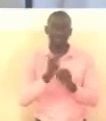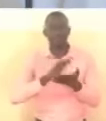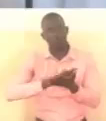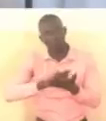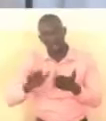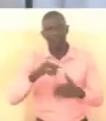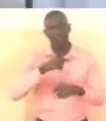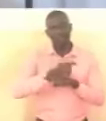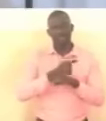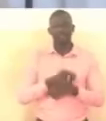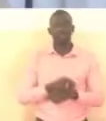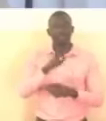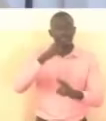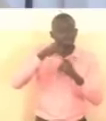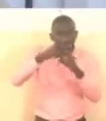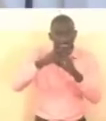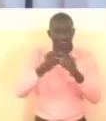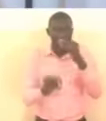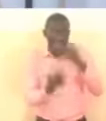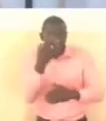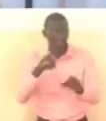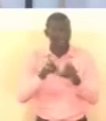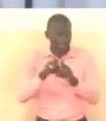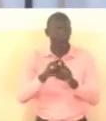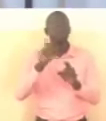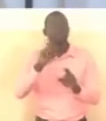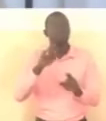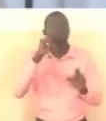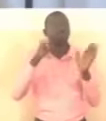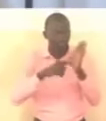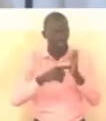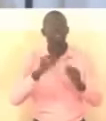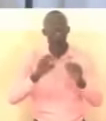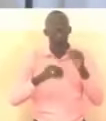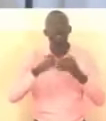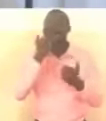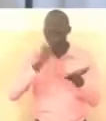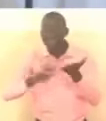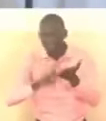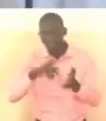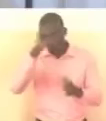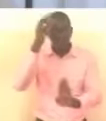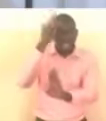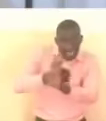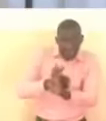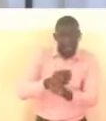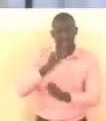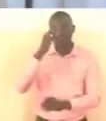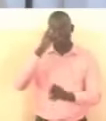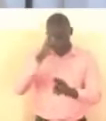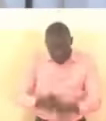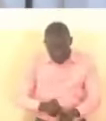these positive developments in result in boosting output work ethics